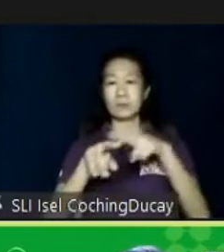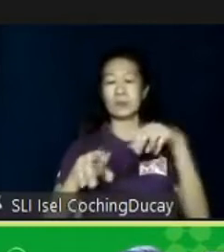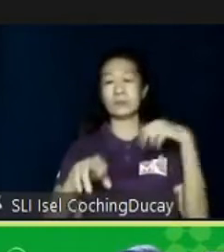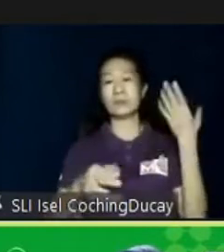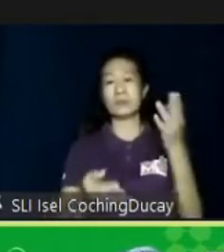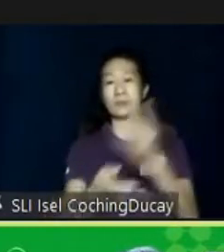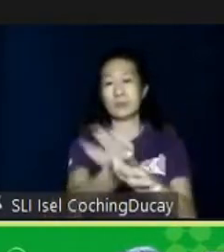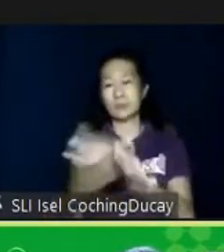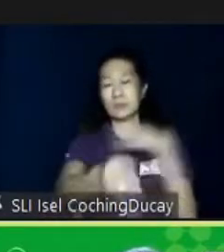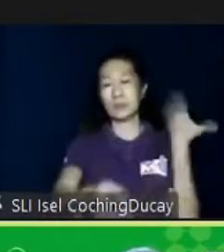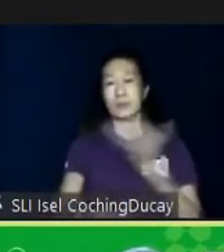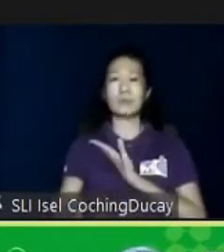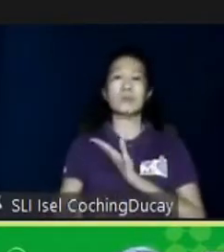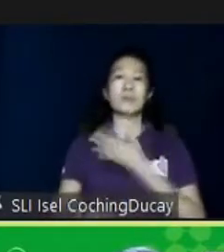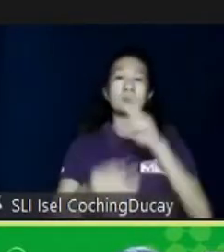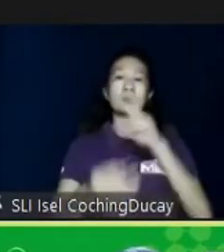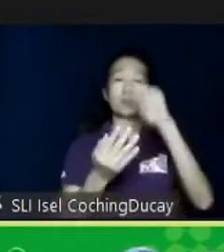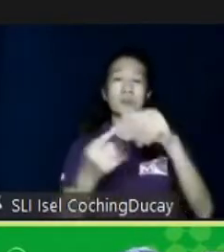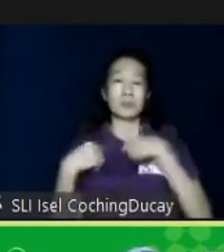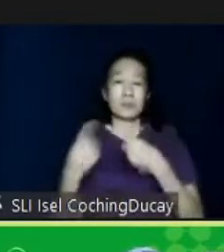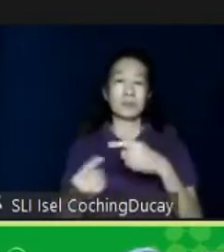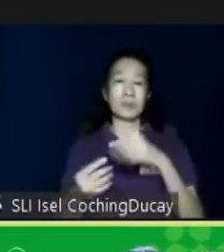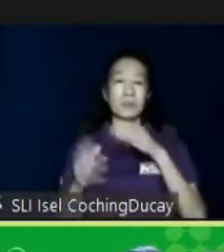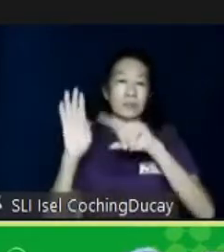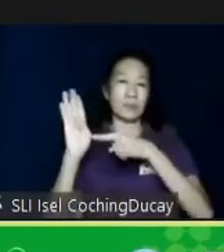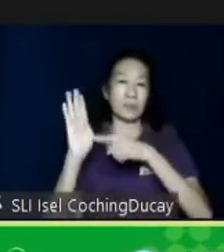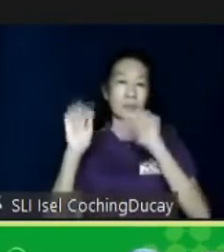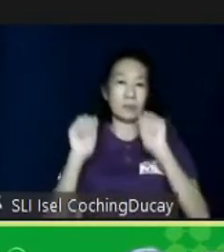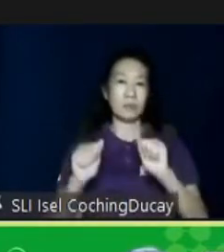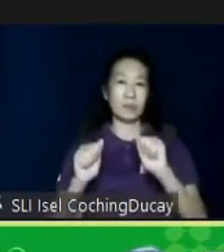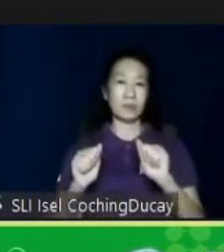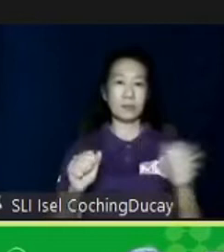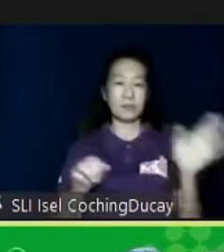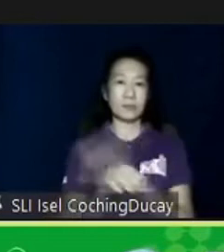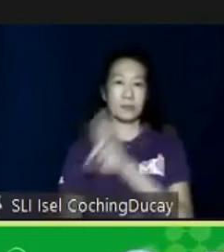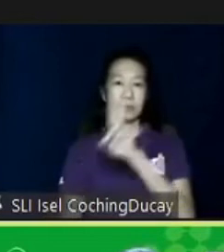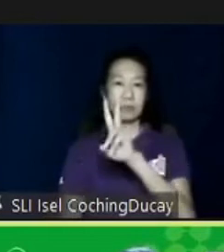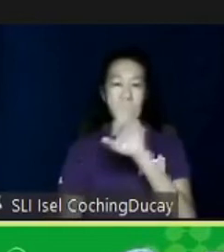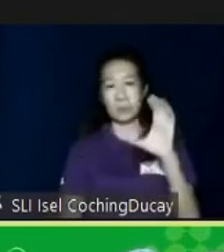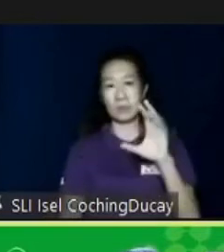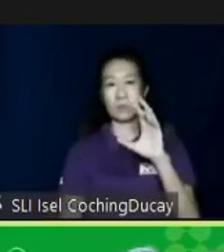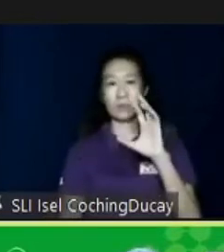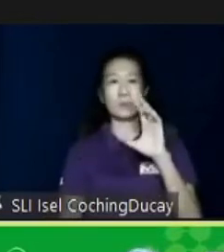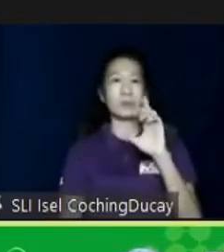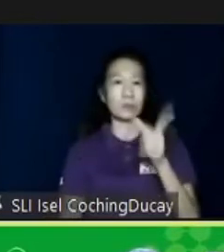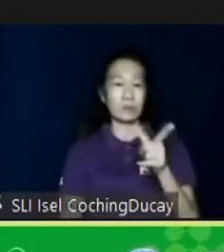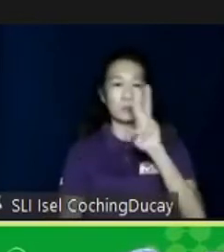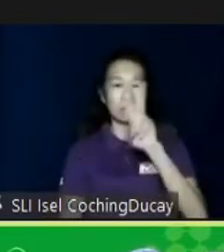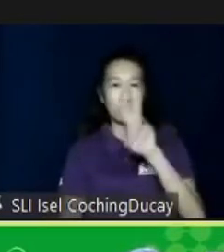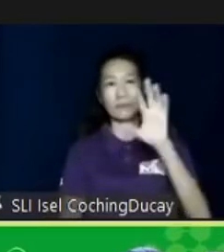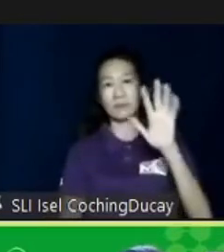So, since we began, we were able to fill 225 positions